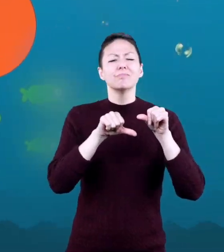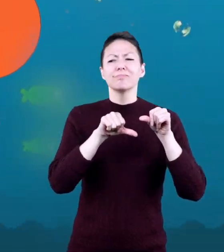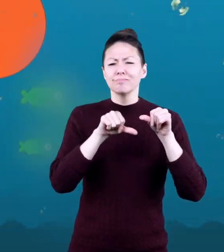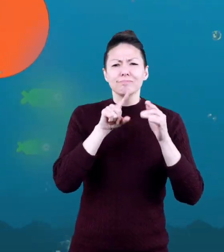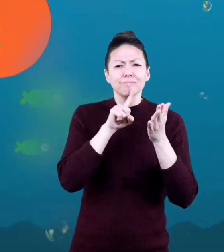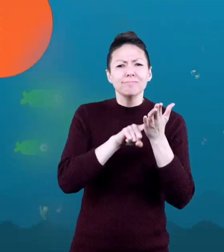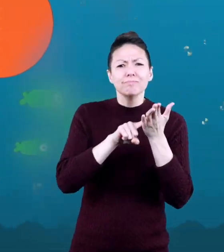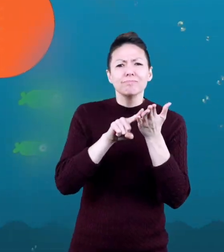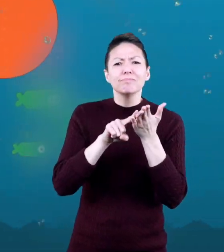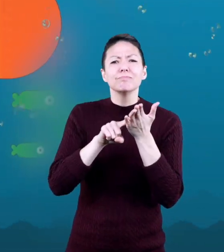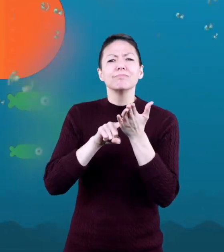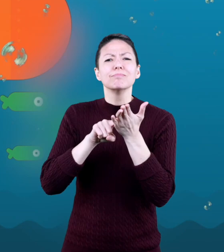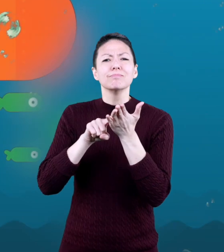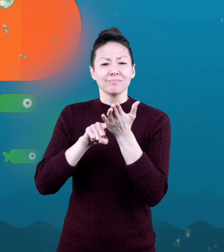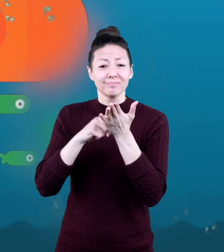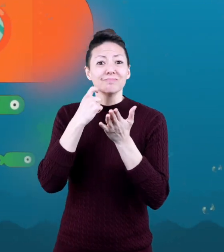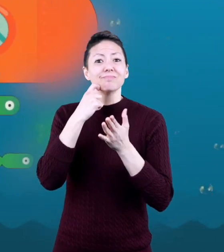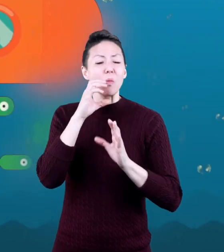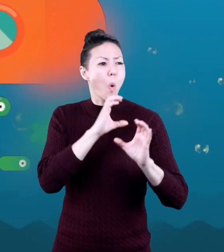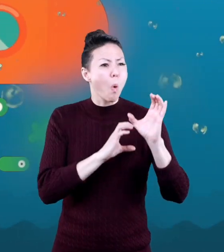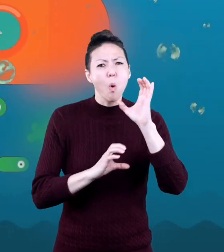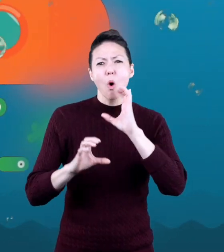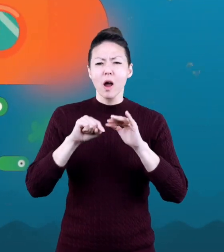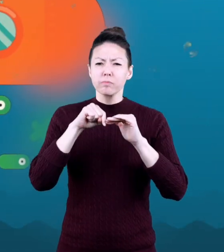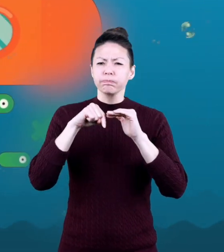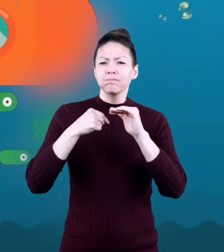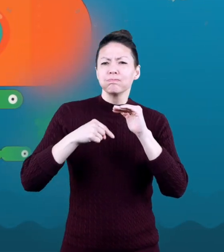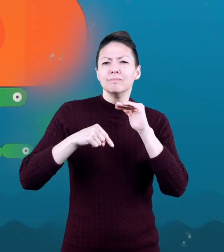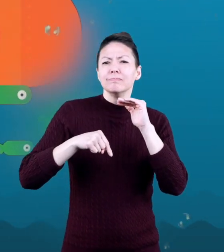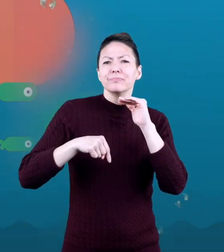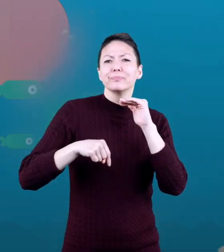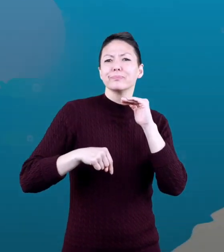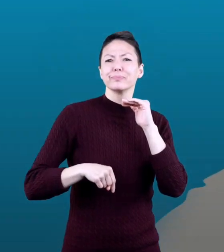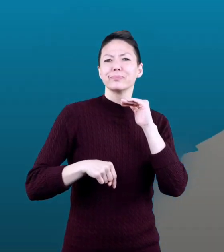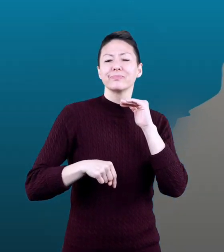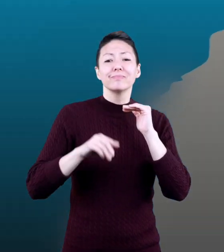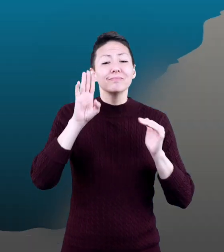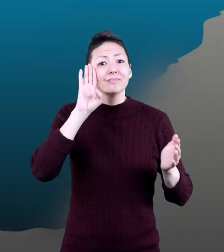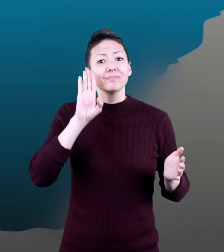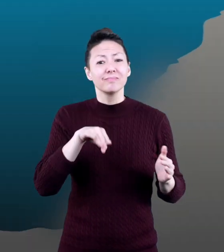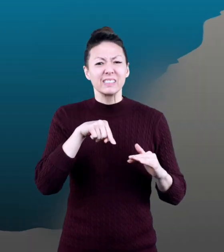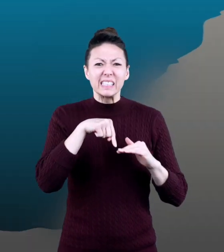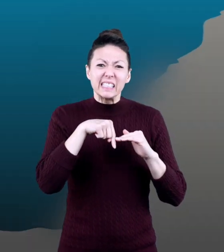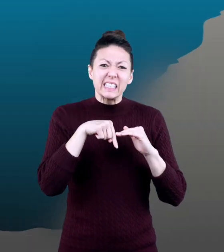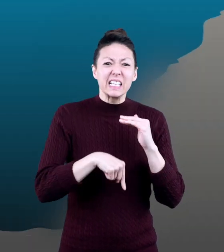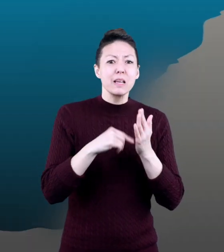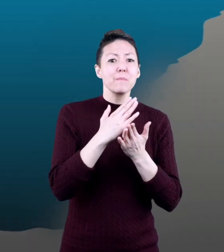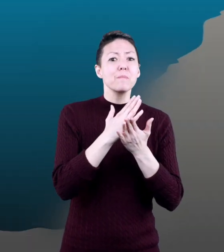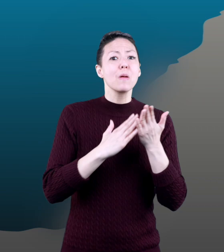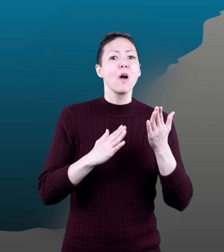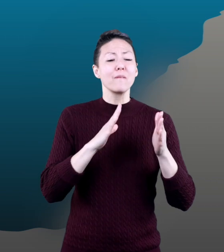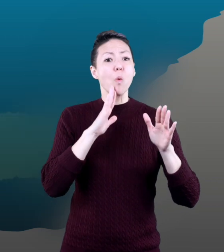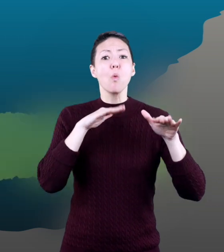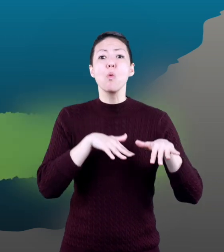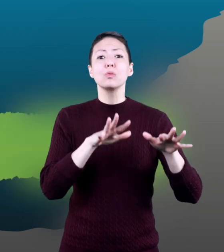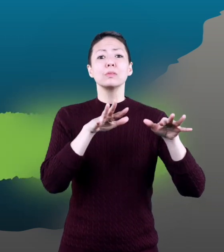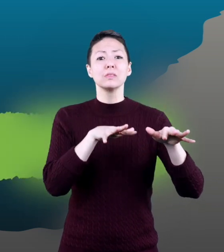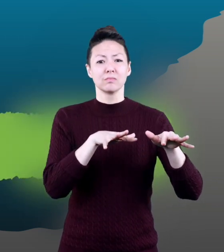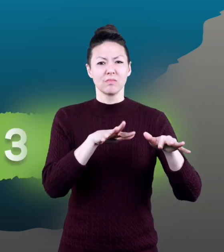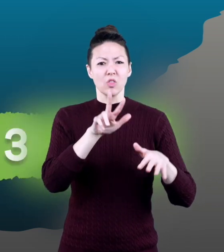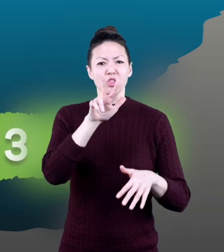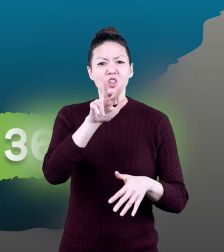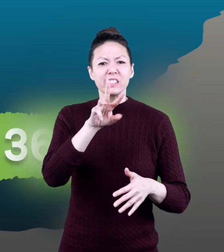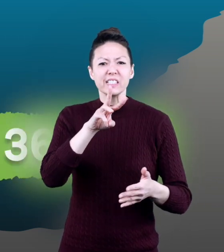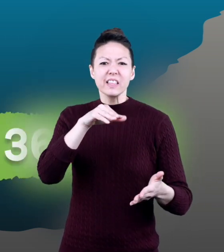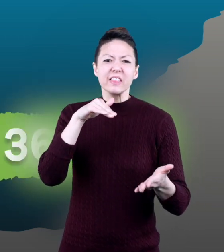recently have scientists been able to explore its depths did you know the deepest part of the ocean